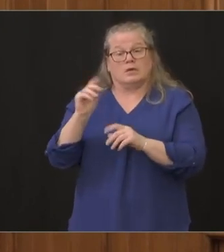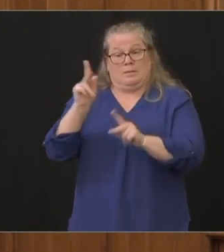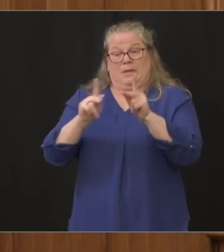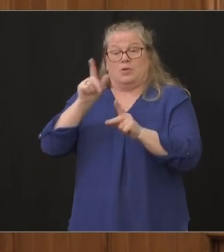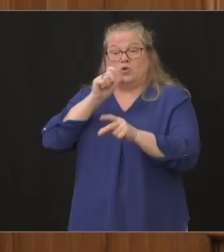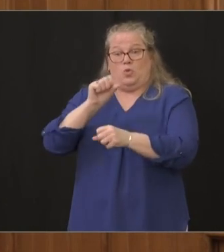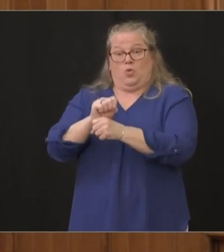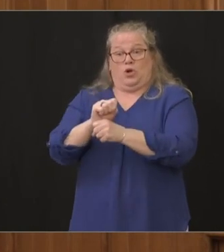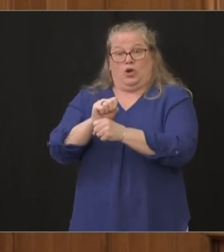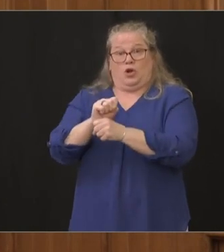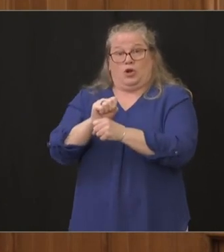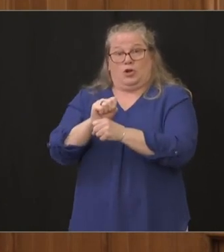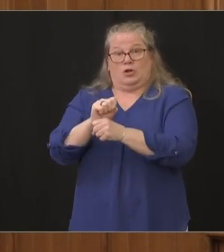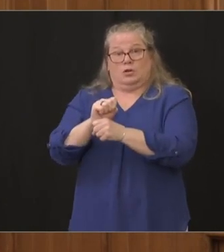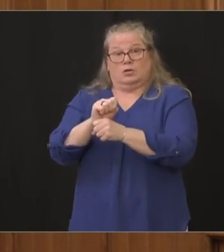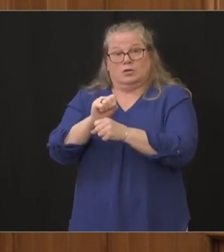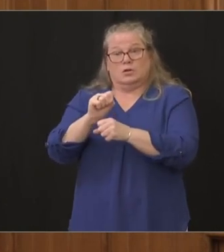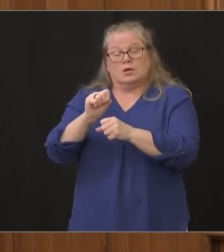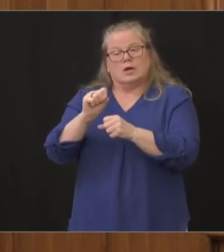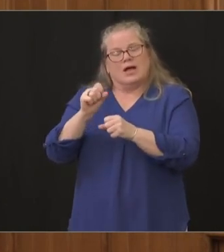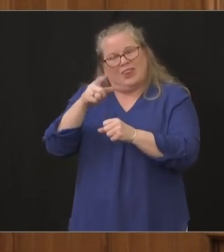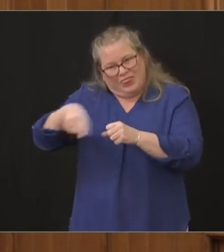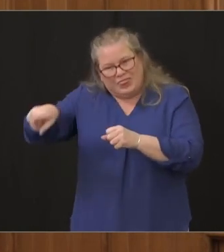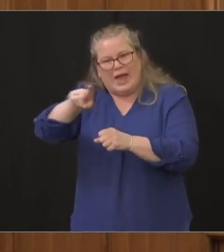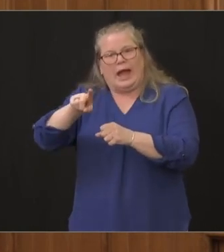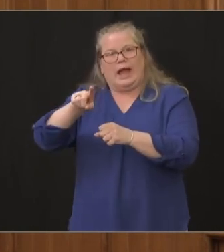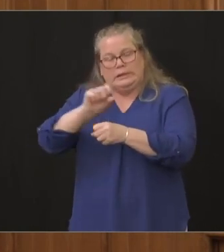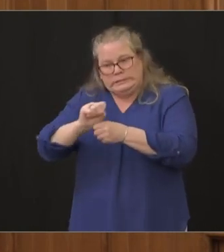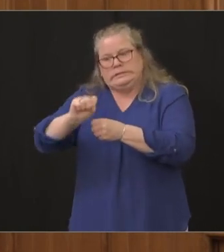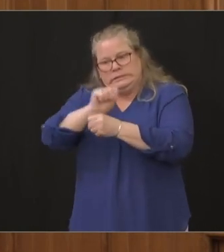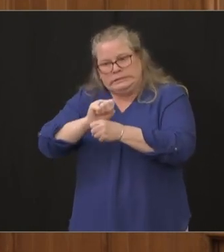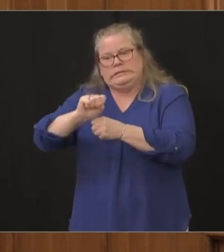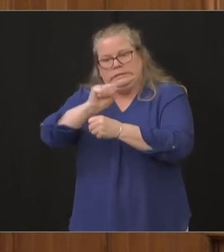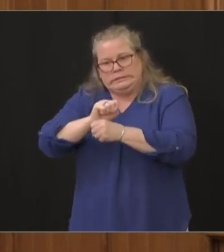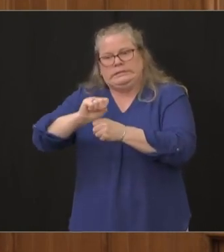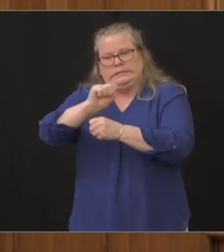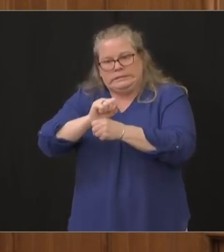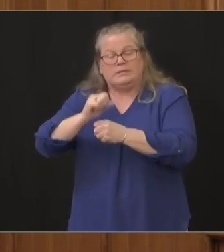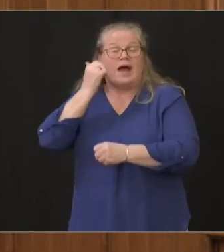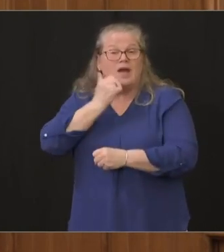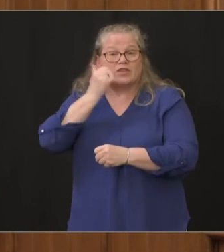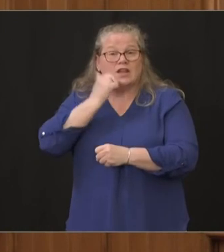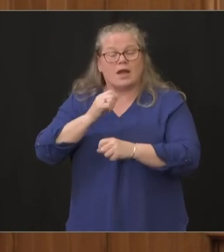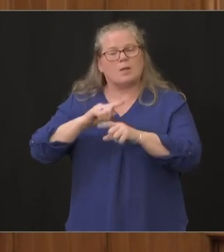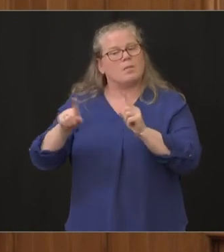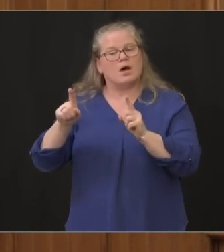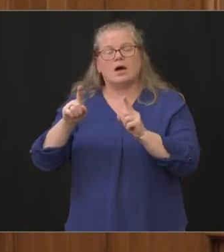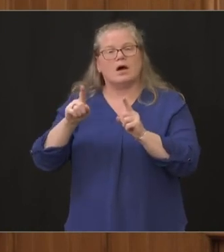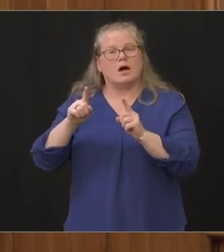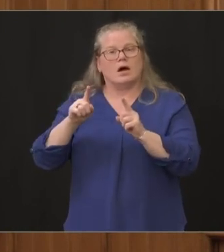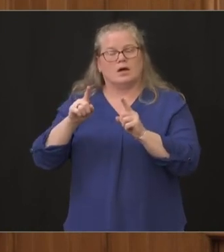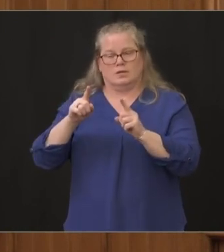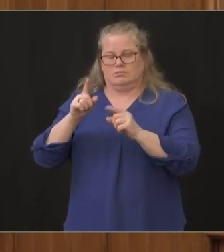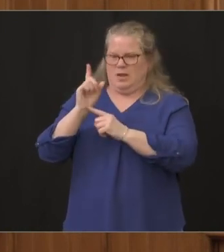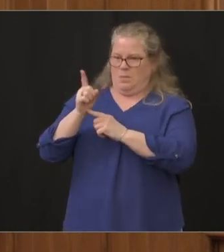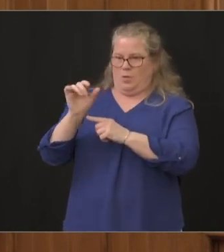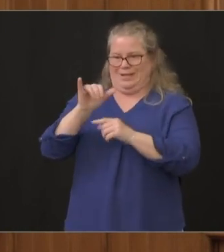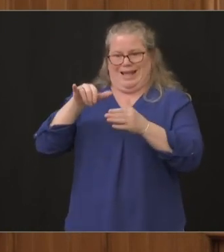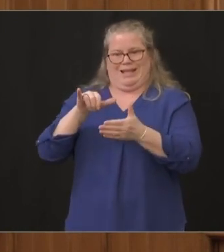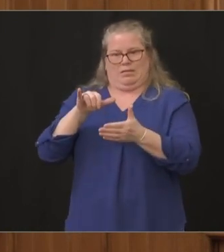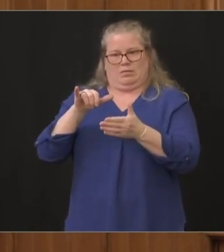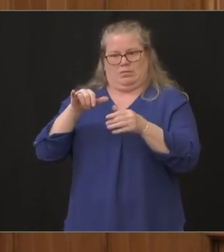in this regard they're heroes every day they truly are but it becomes never more apparent in moments like this